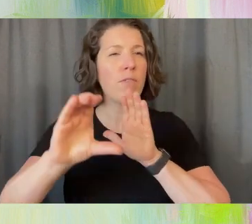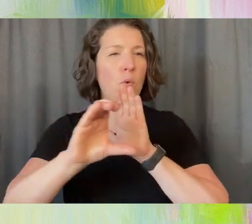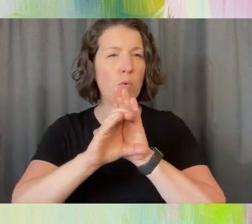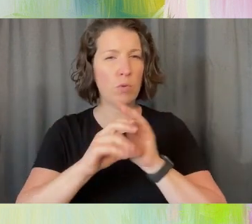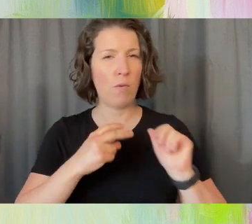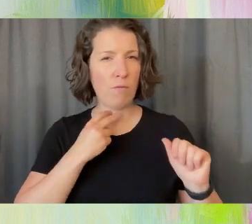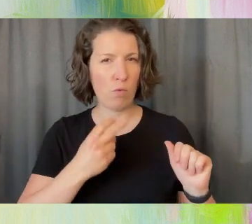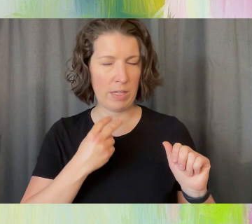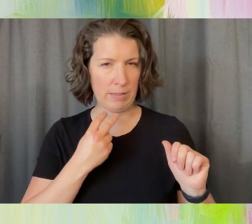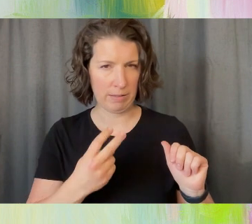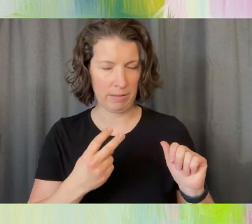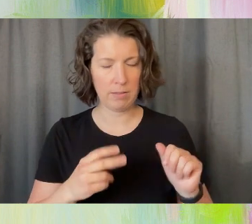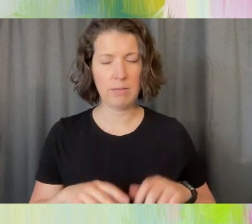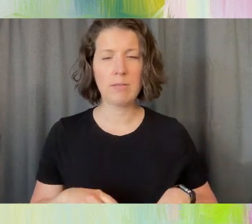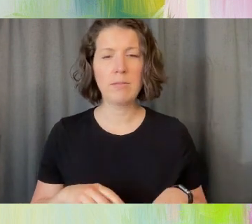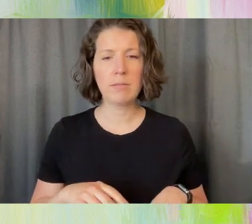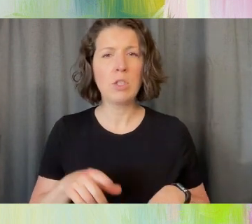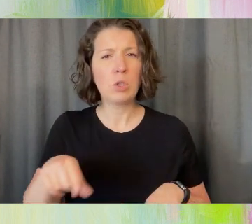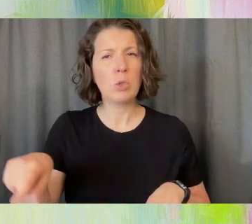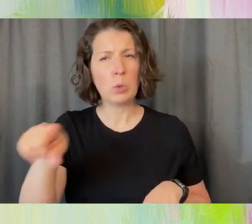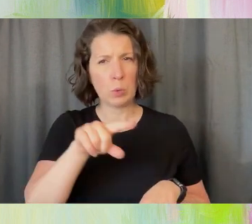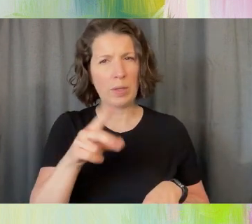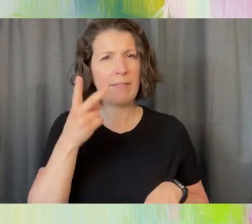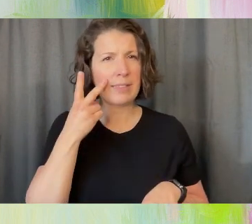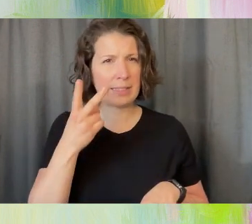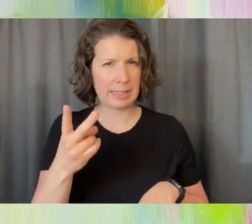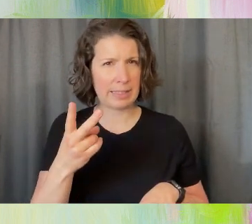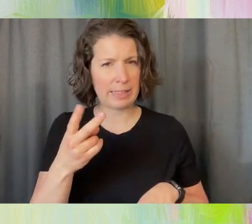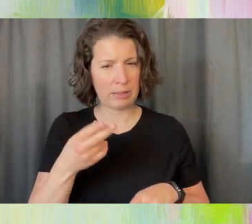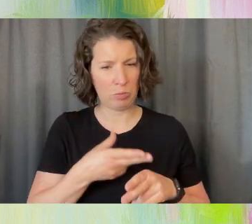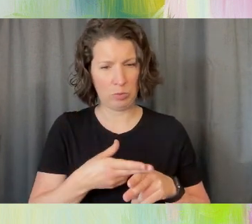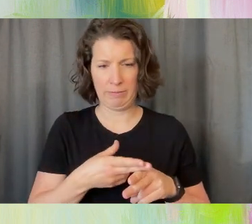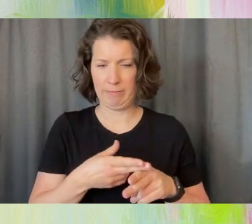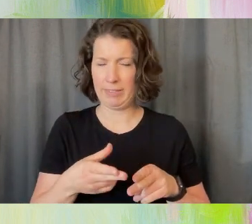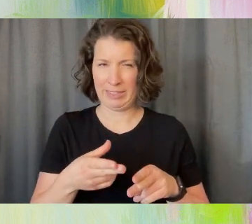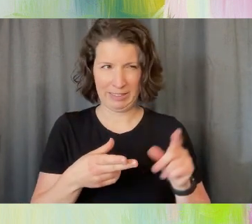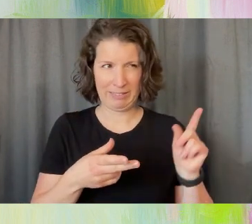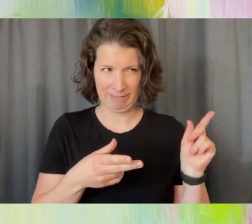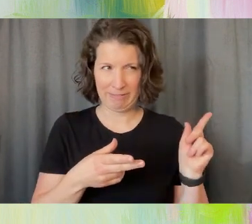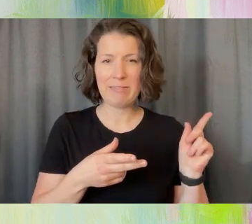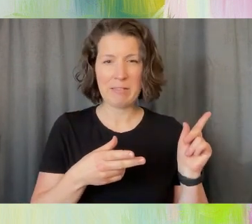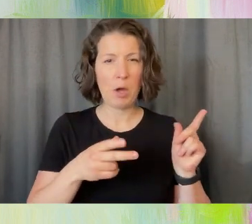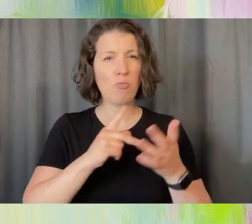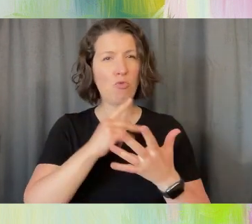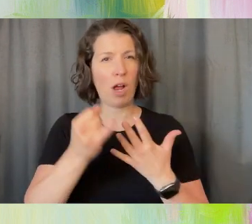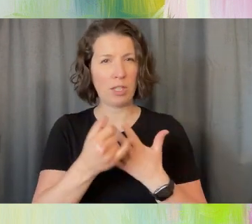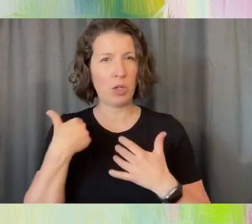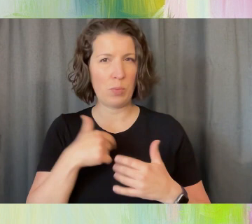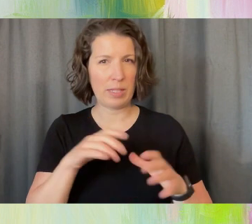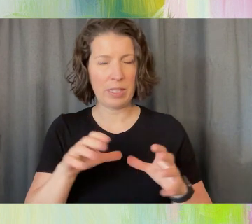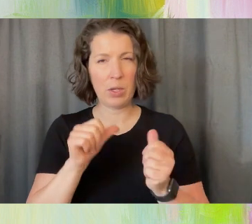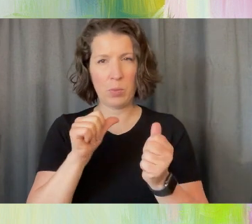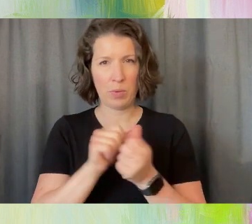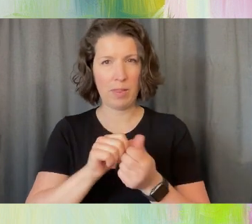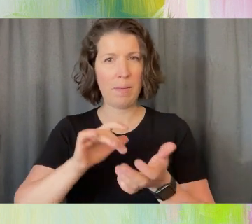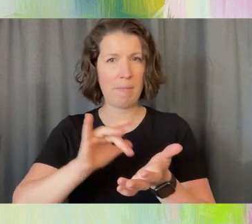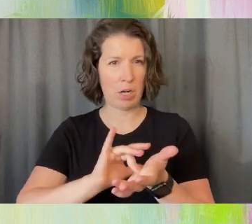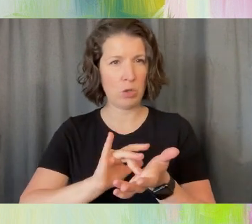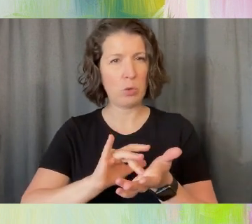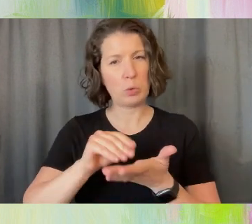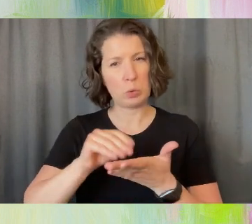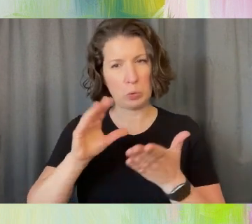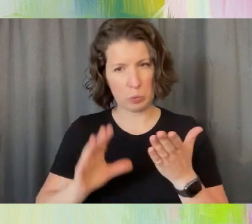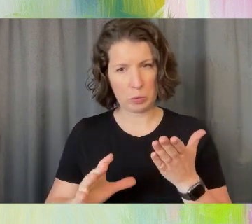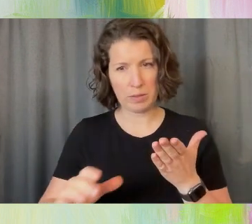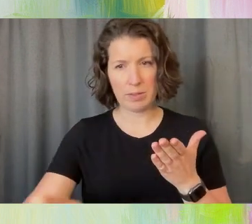briefly an example of a project that we did with medical students, considering medical students as a community. I